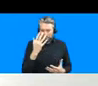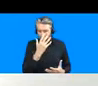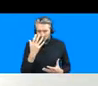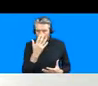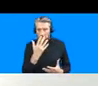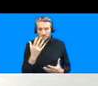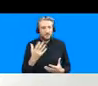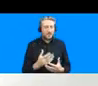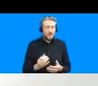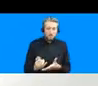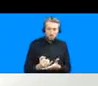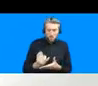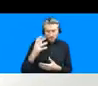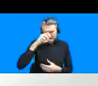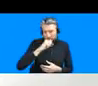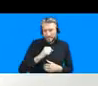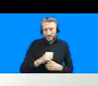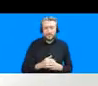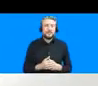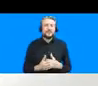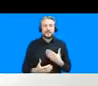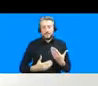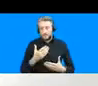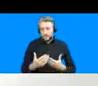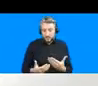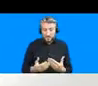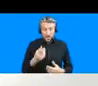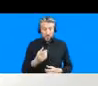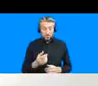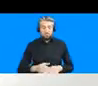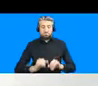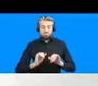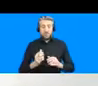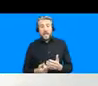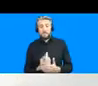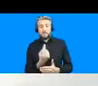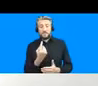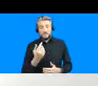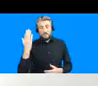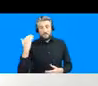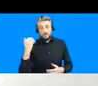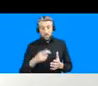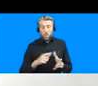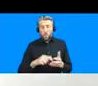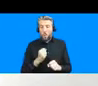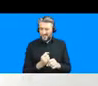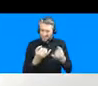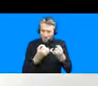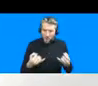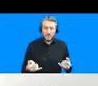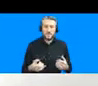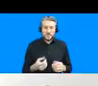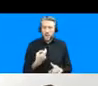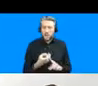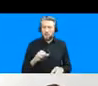aftermath of this urban flooding crisis that hit karachi uh particularly hard in august uh there's been